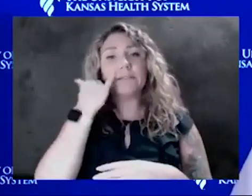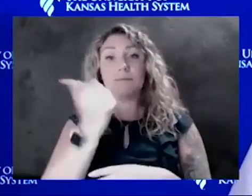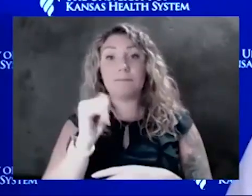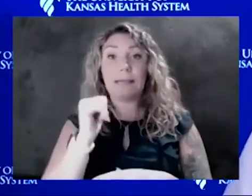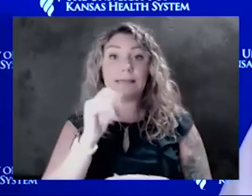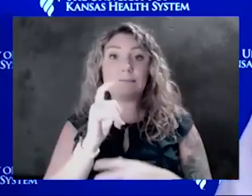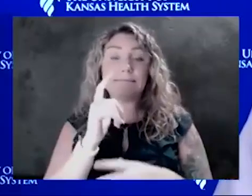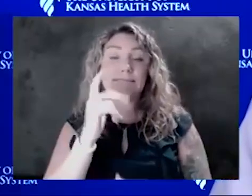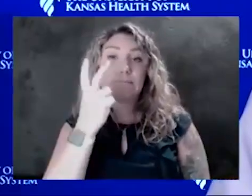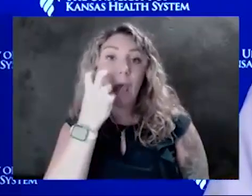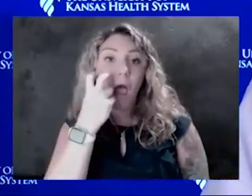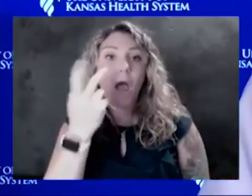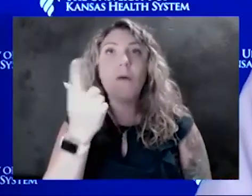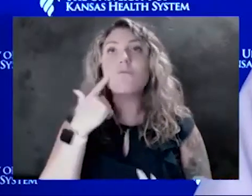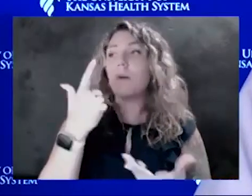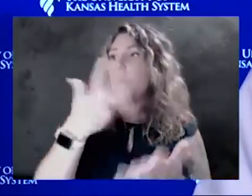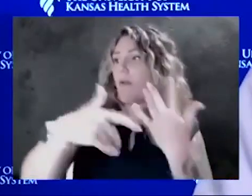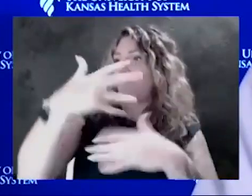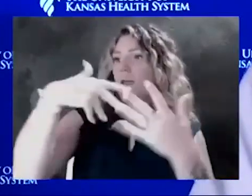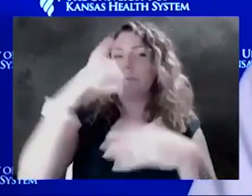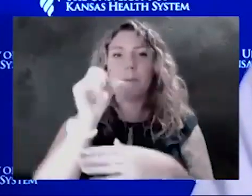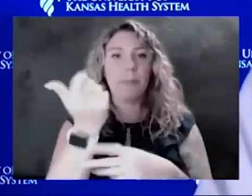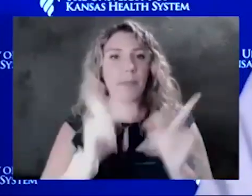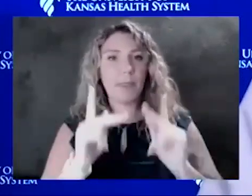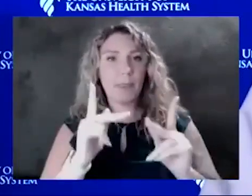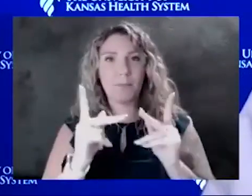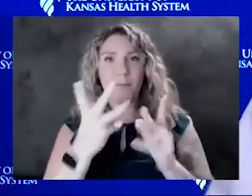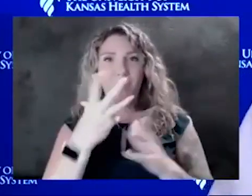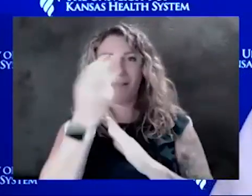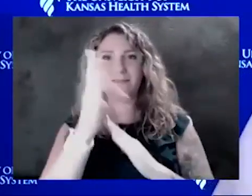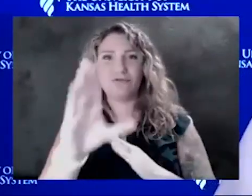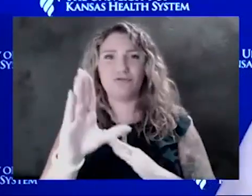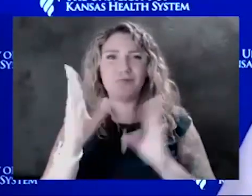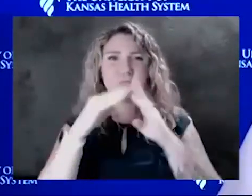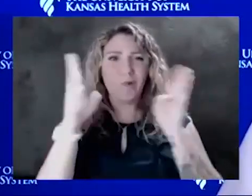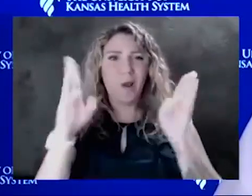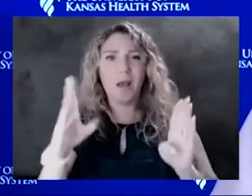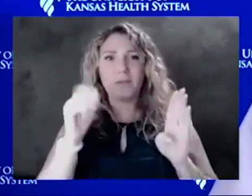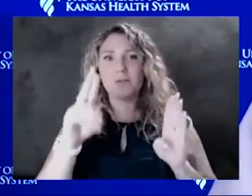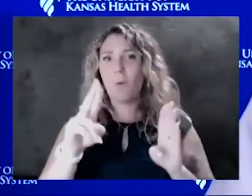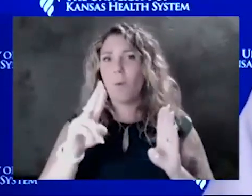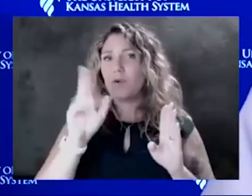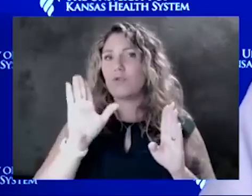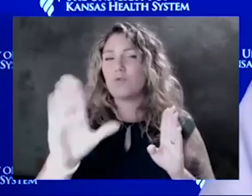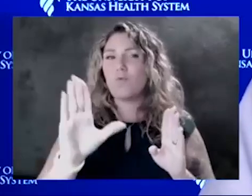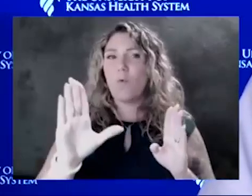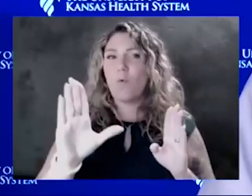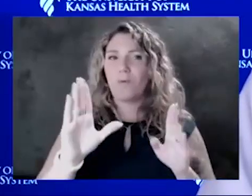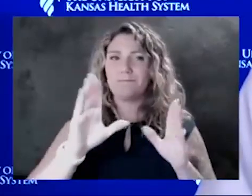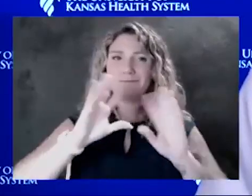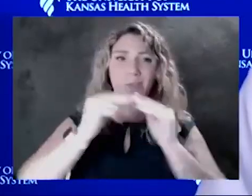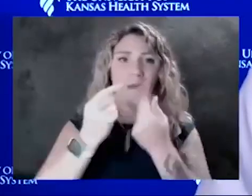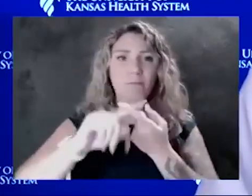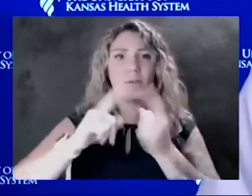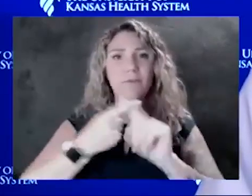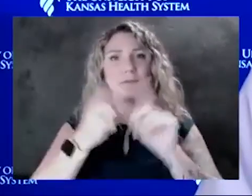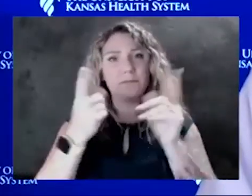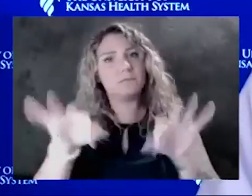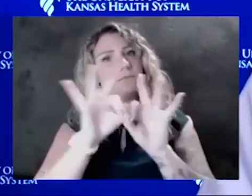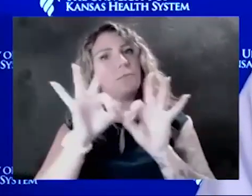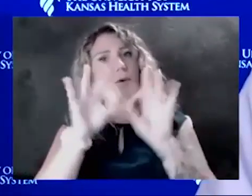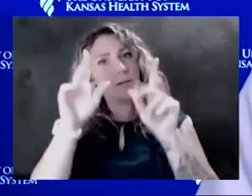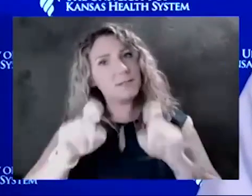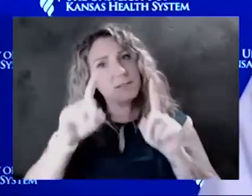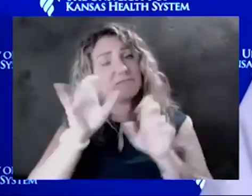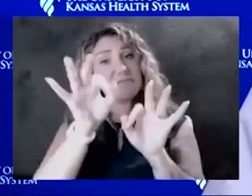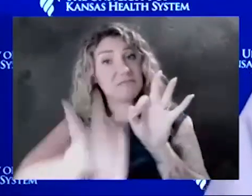outside of your household or outside of your bubble, I think it's important to go get tested. And I think that would be the simplest answer. If there's